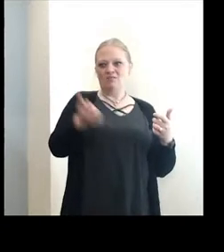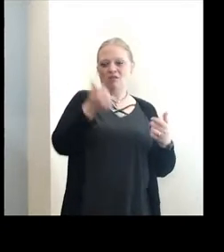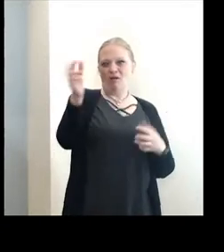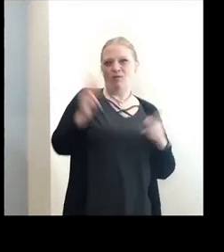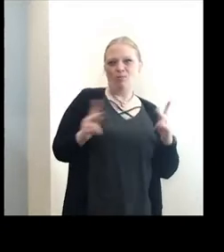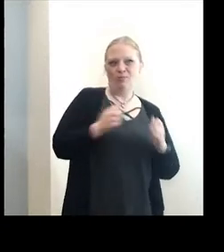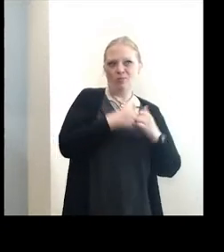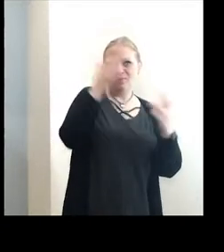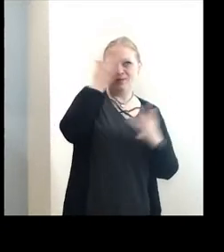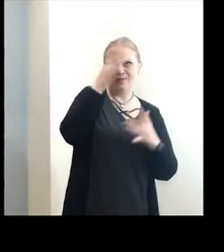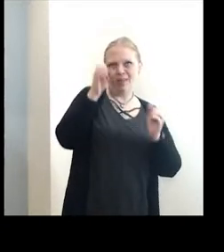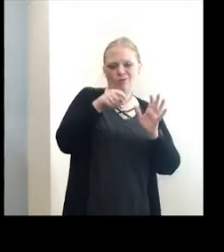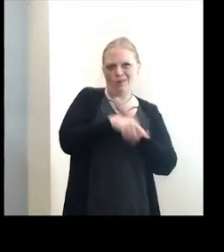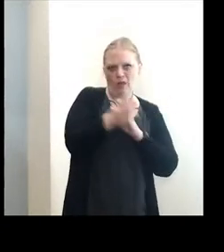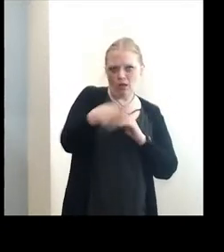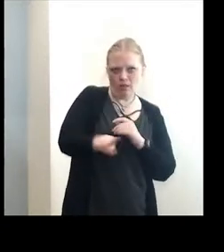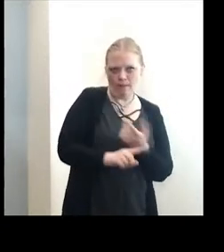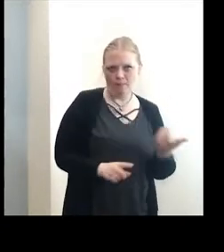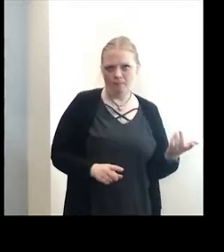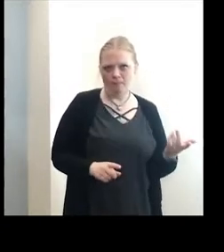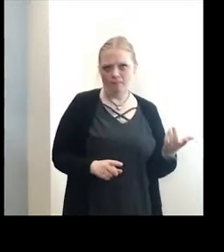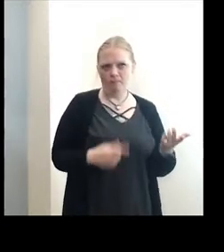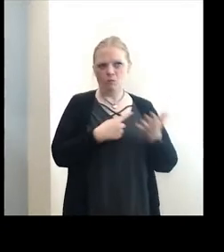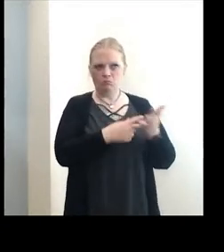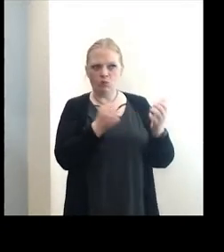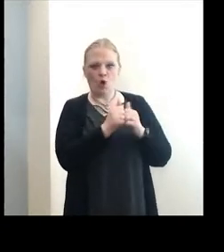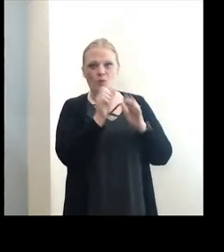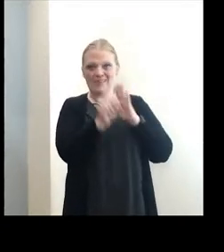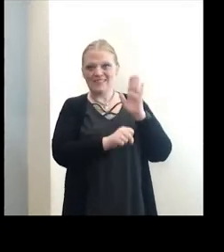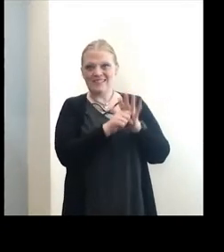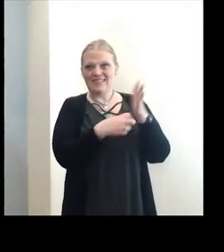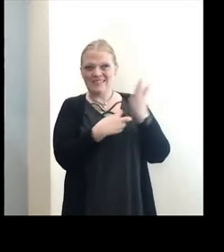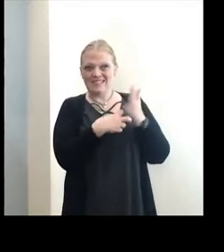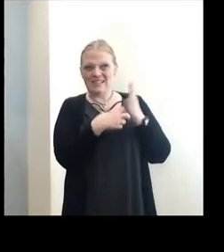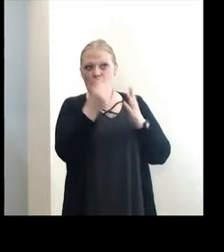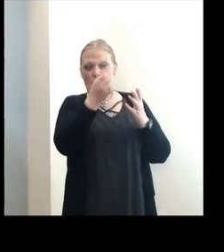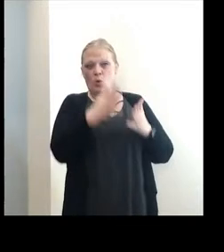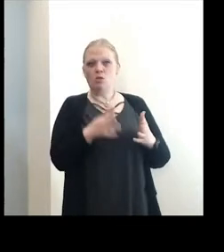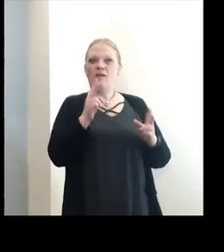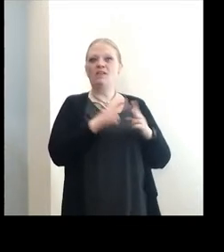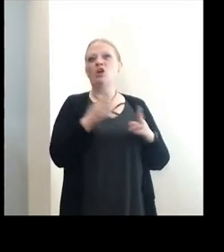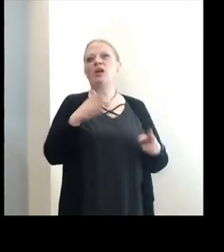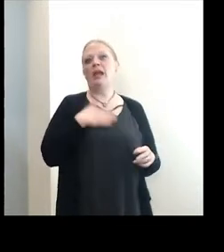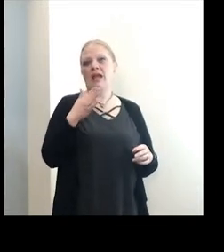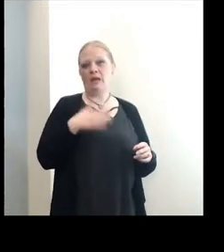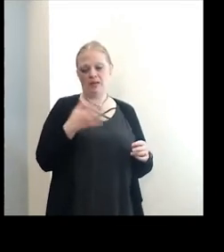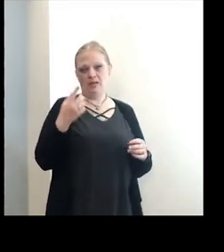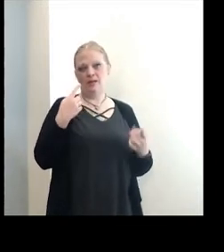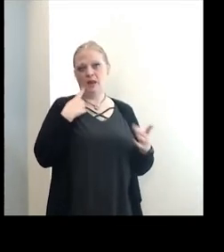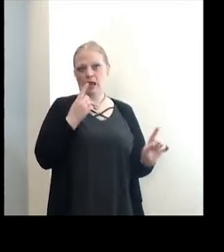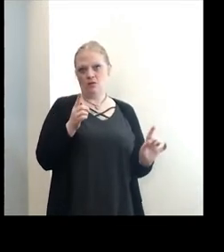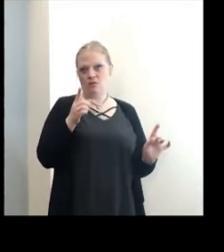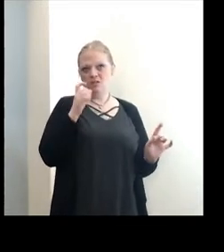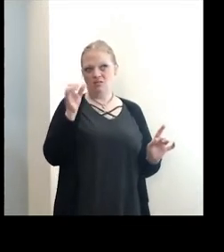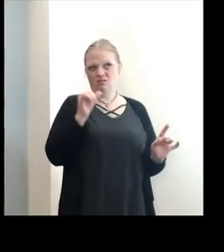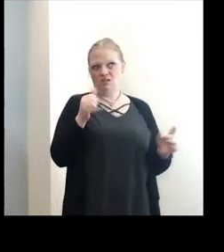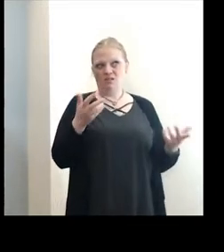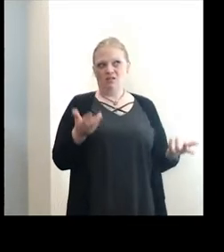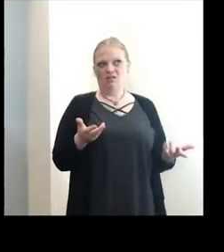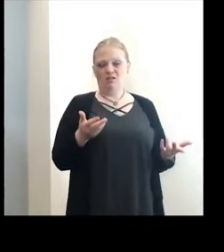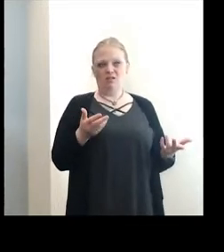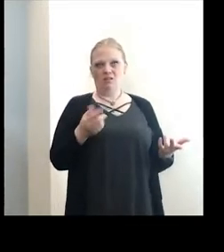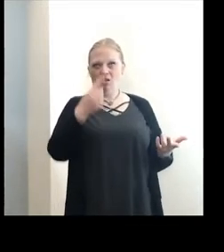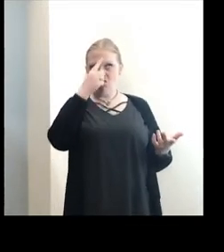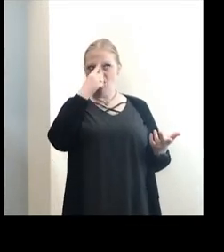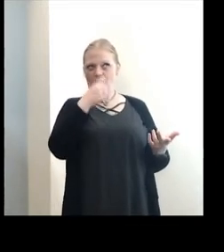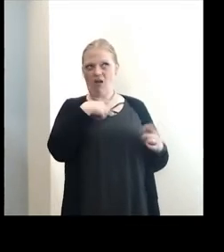with an illness that can kill them. I've talked to season ticket holders who have been very happy about what we announced because they were like, I wasn't certain I could go